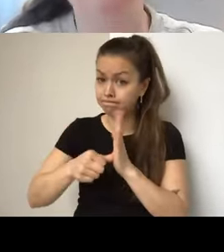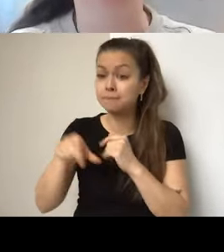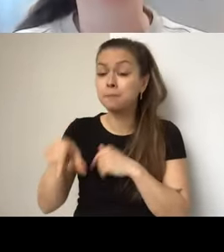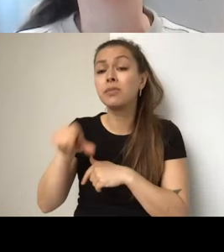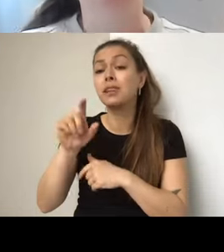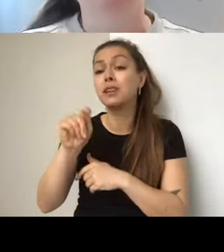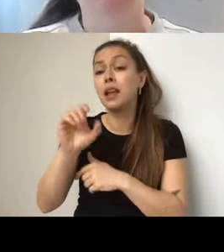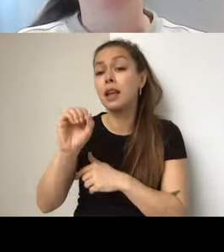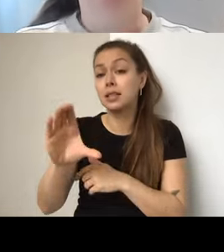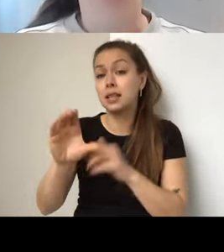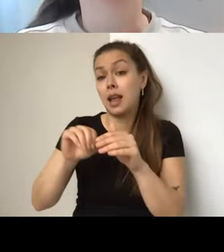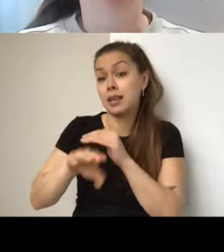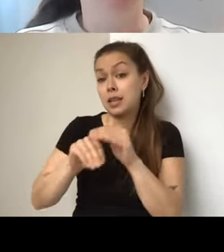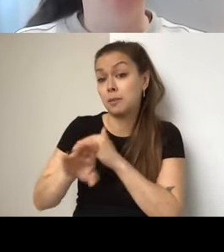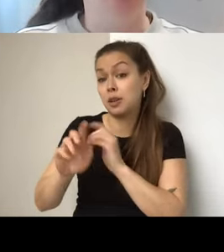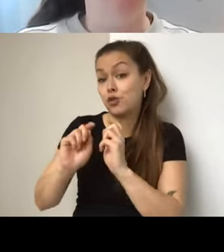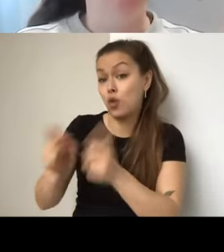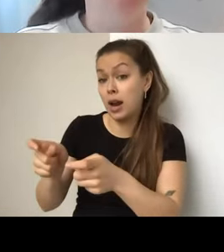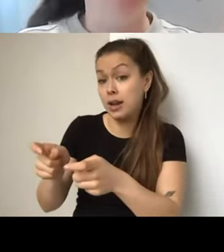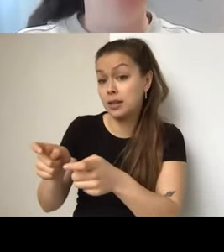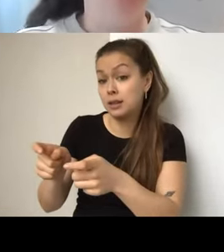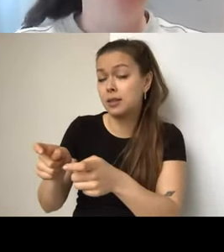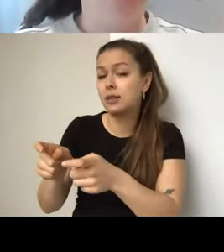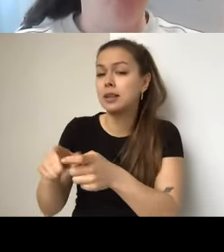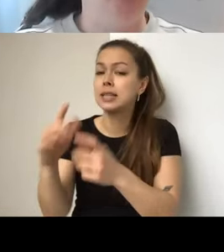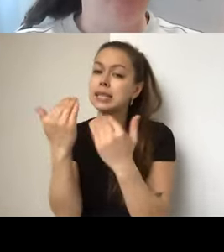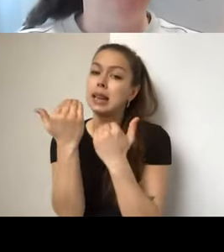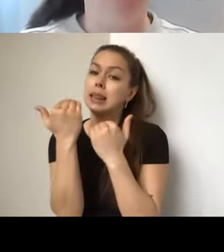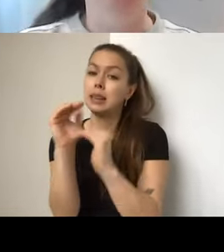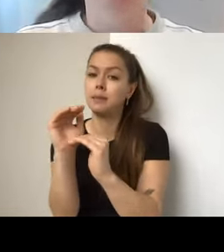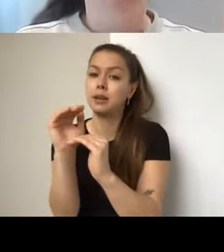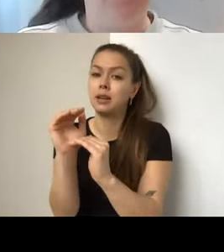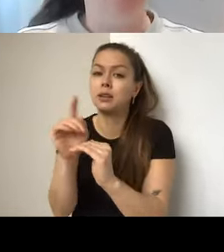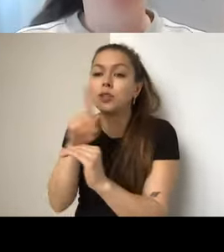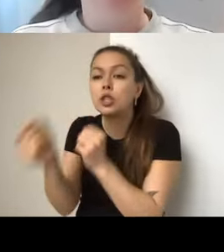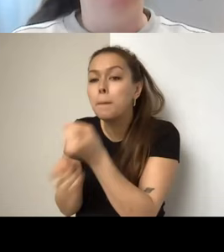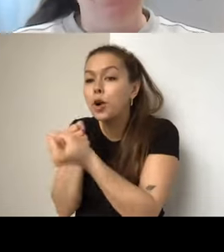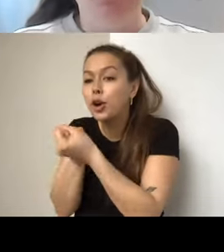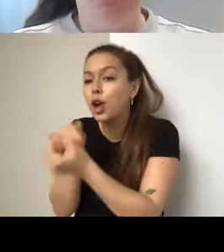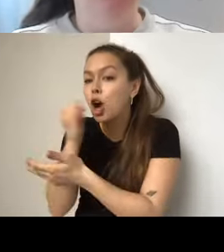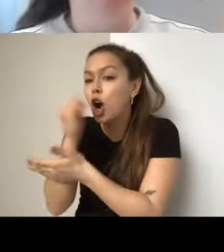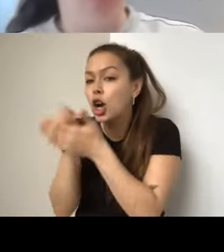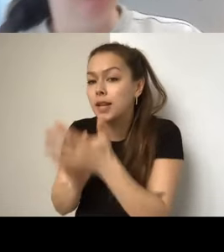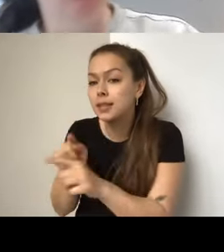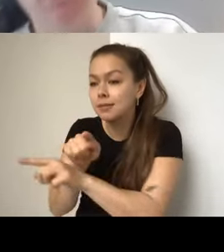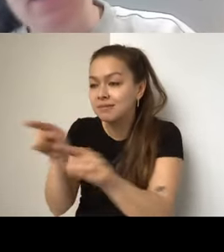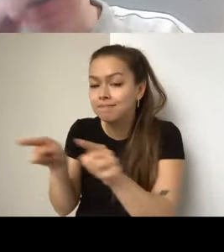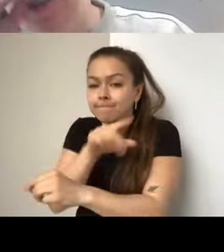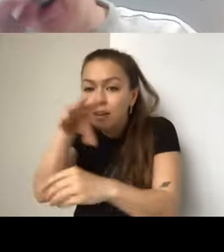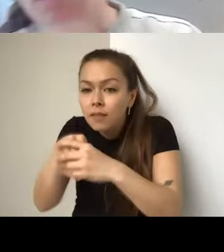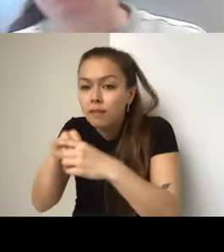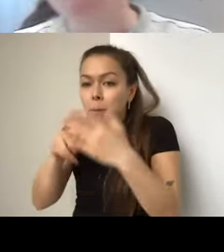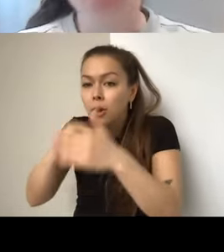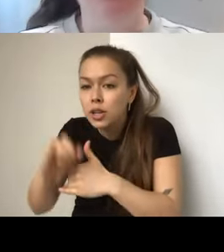TAC is limited to supporting artists involved with the project. So deaf, disabled artists, artists who